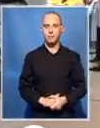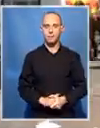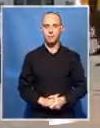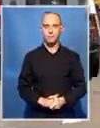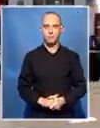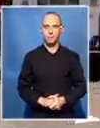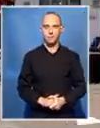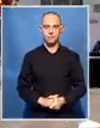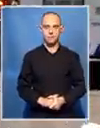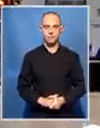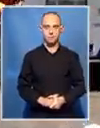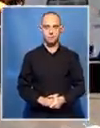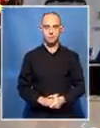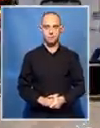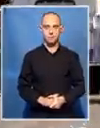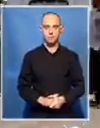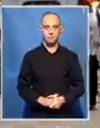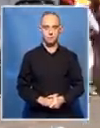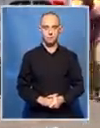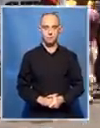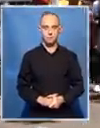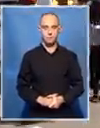Stephanie Nakomane, SABC News, Pretoria.